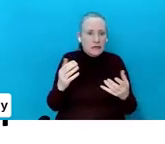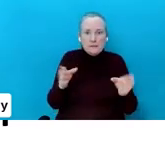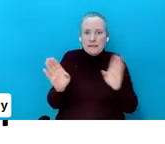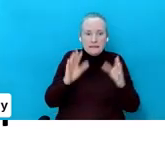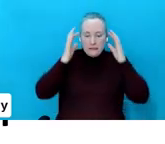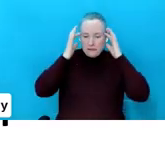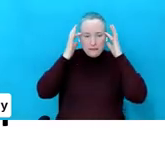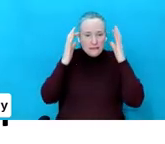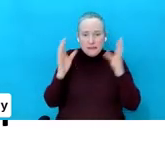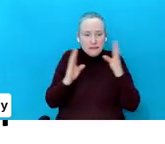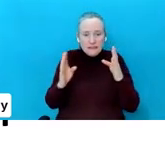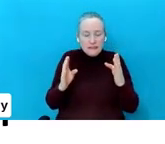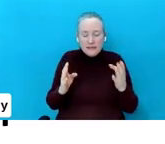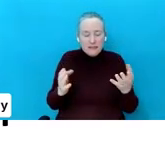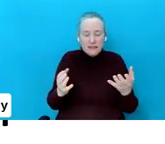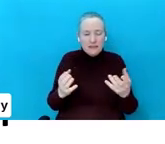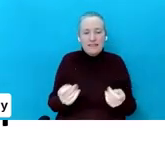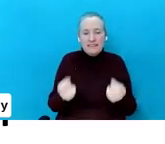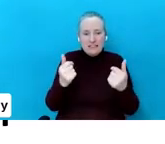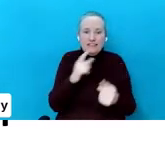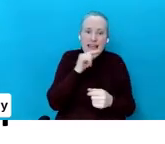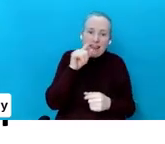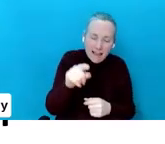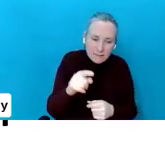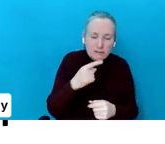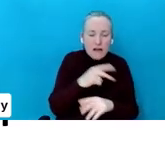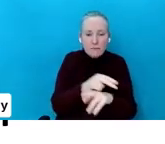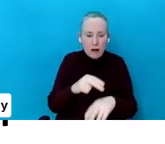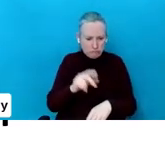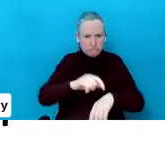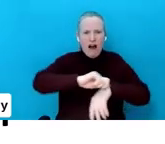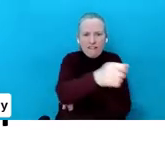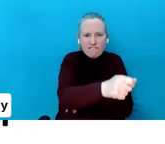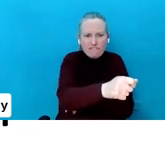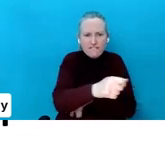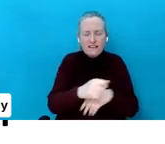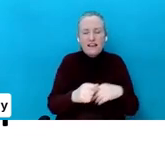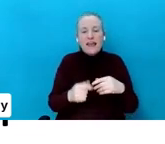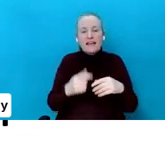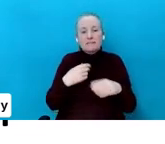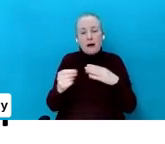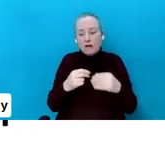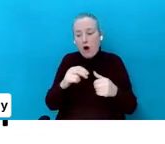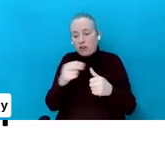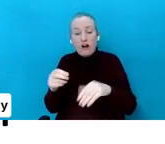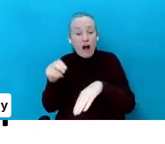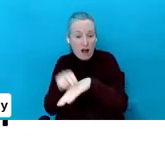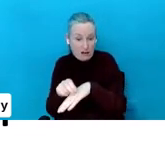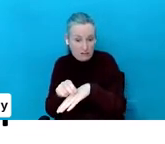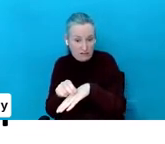very, very busy. But it's not about turn that off. It's about turning something else on that's offline.